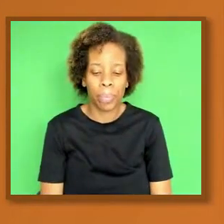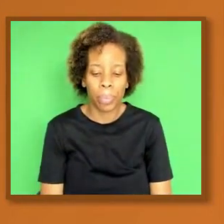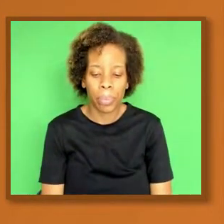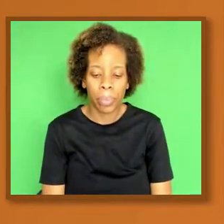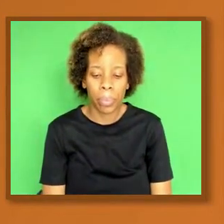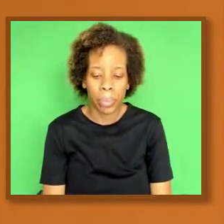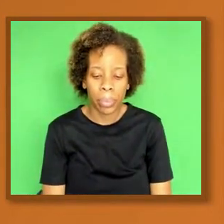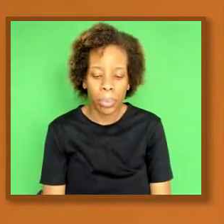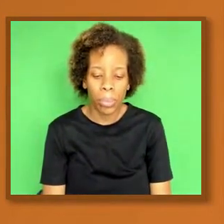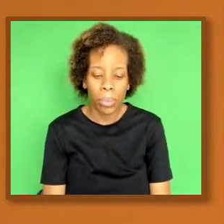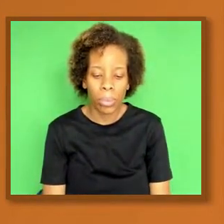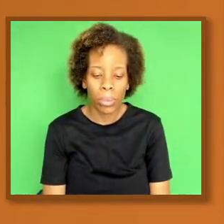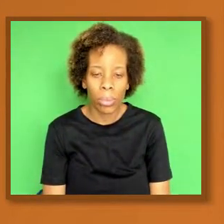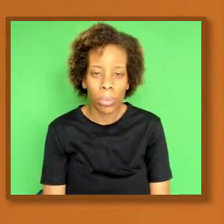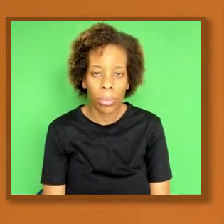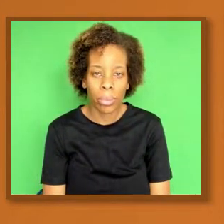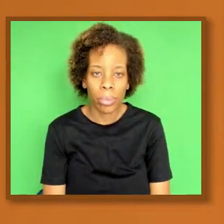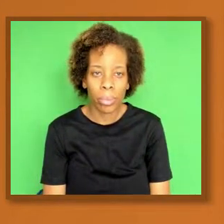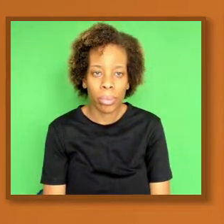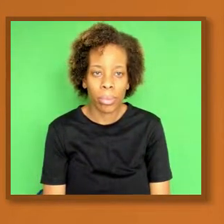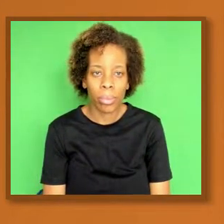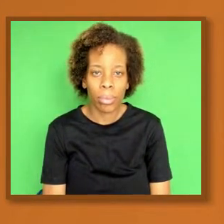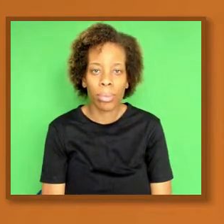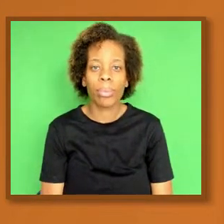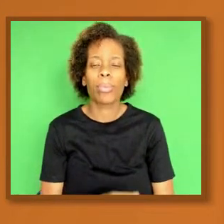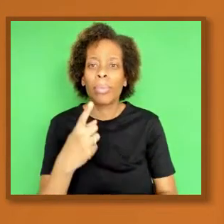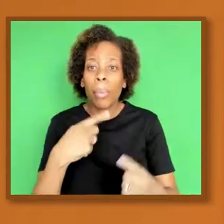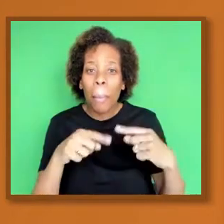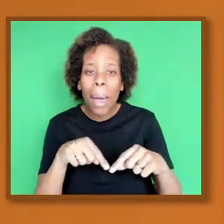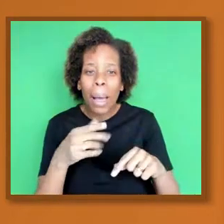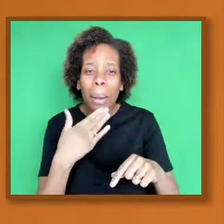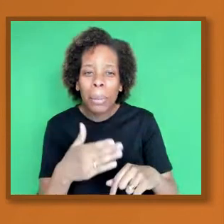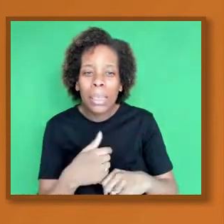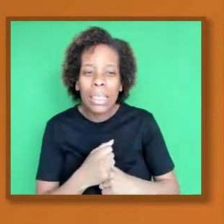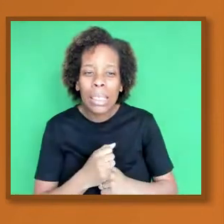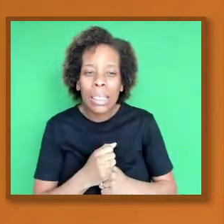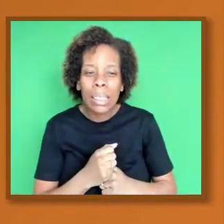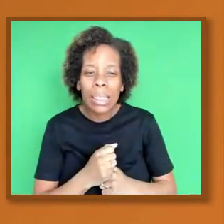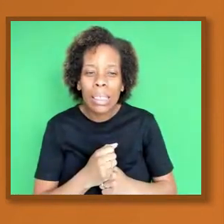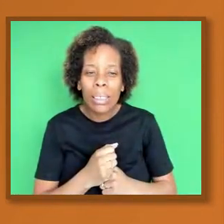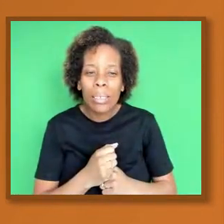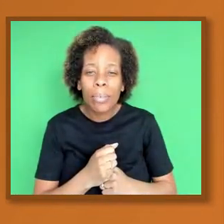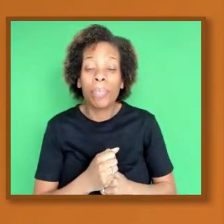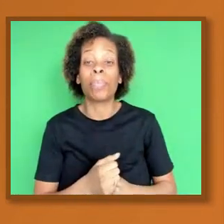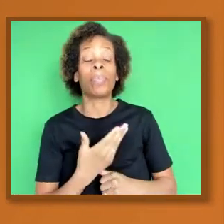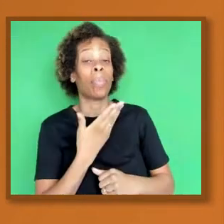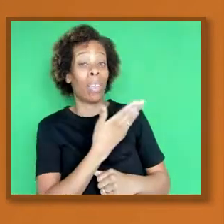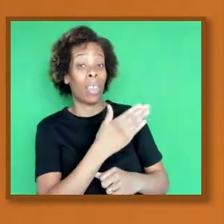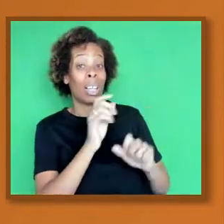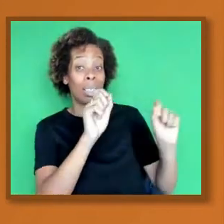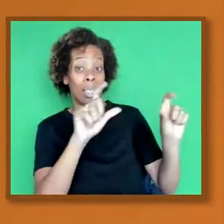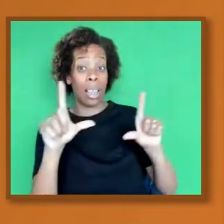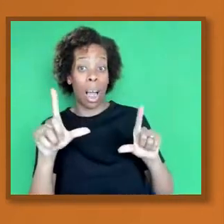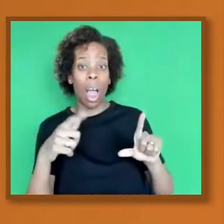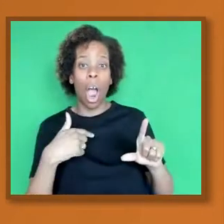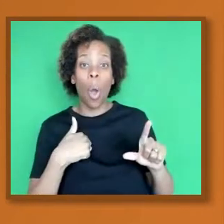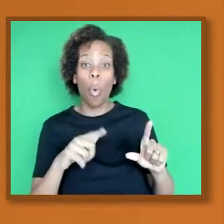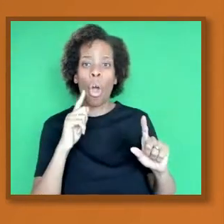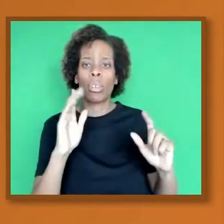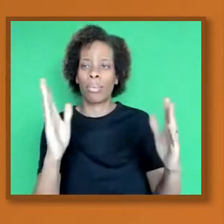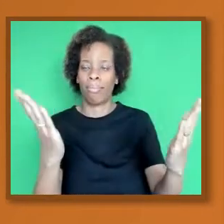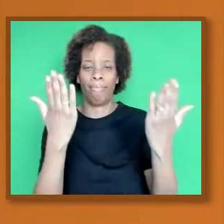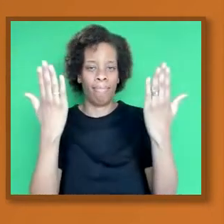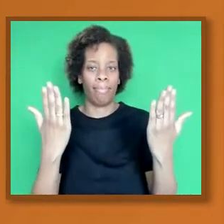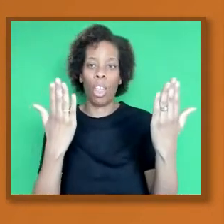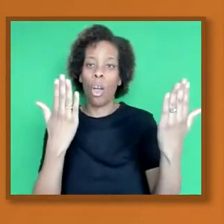Oh, go back one there. Thank you. And with this slide, I just want to show a comparison. The first chart which you